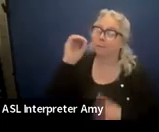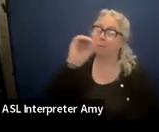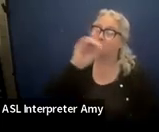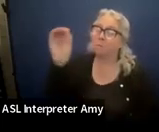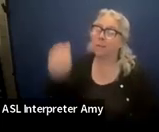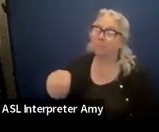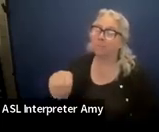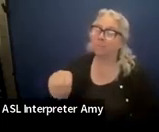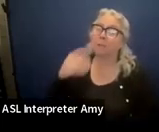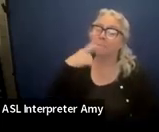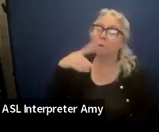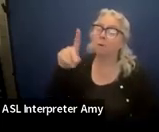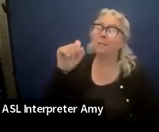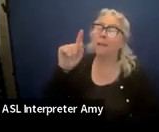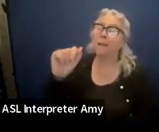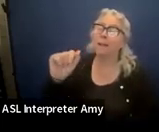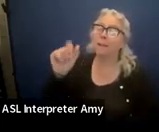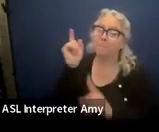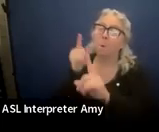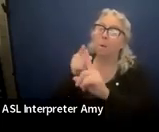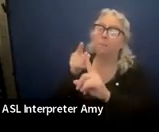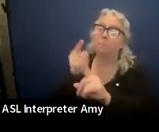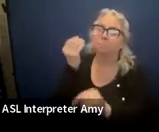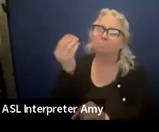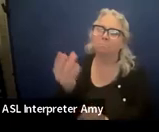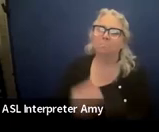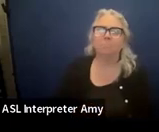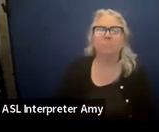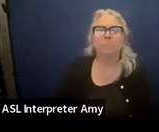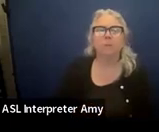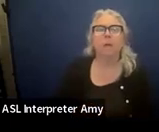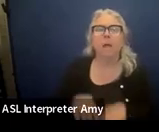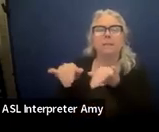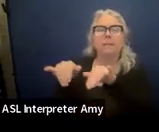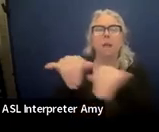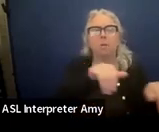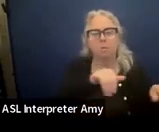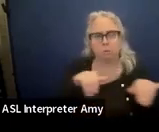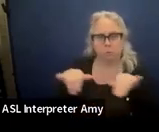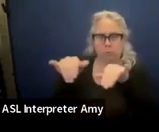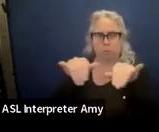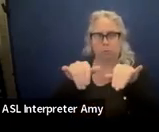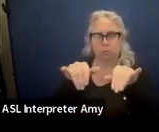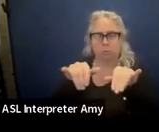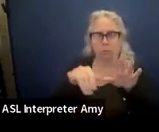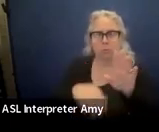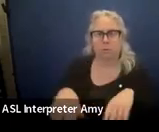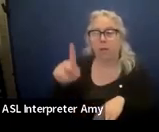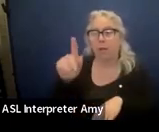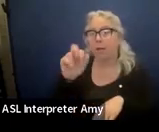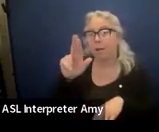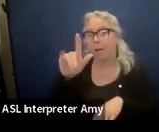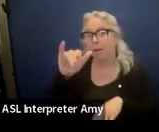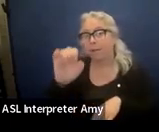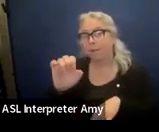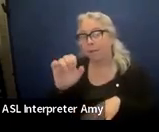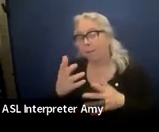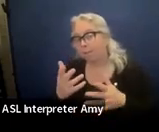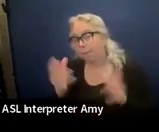All right. So standards. Carly, jump in if I say something wrong.